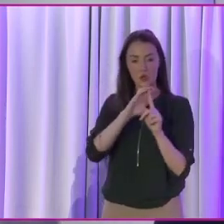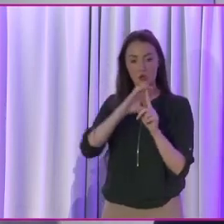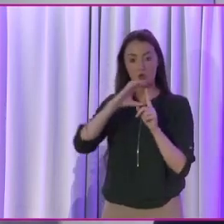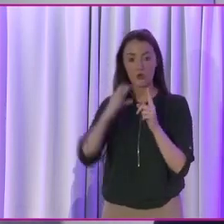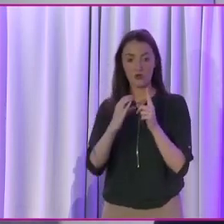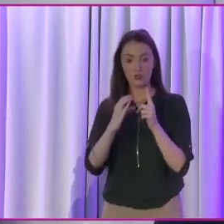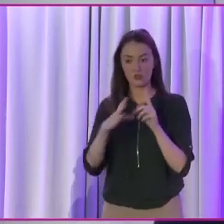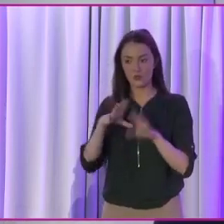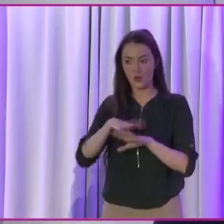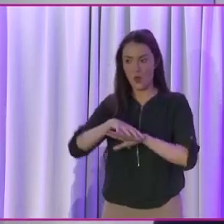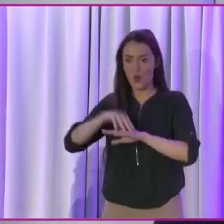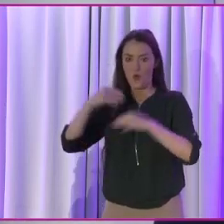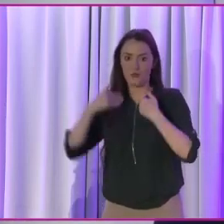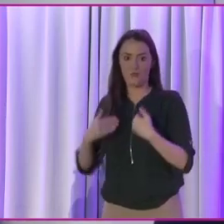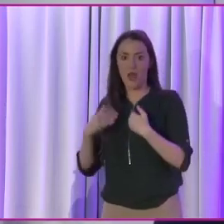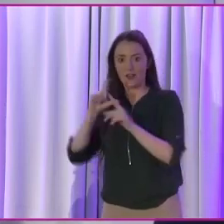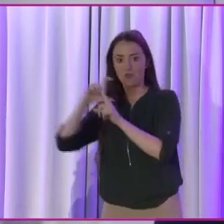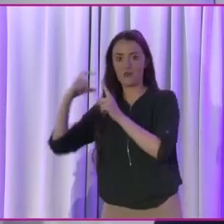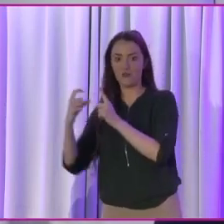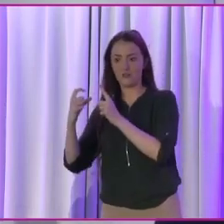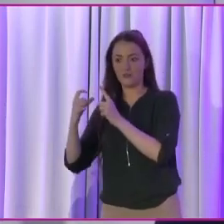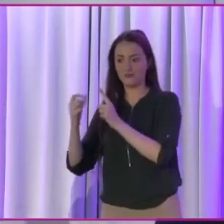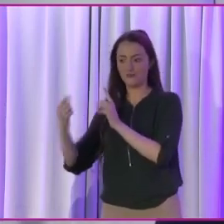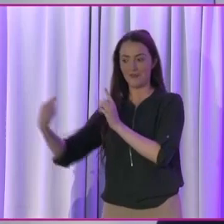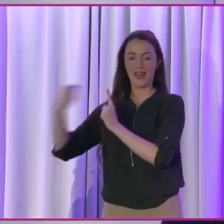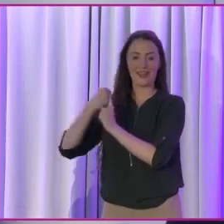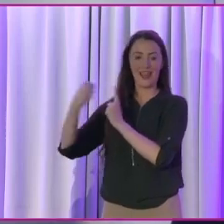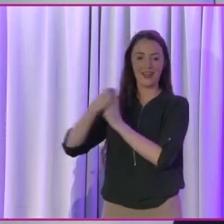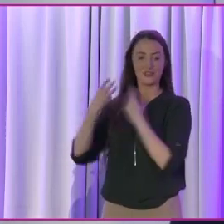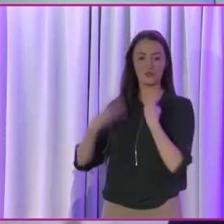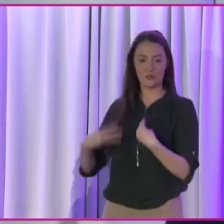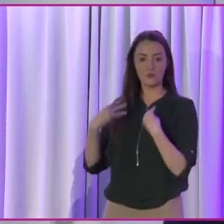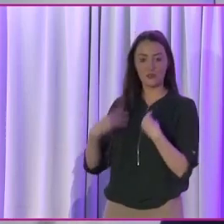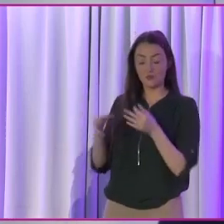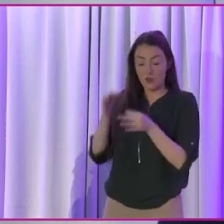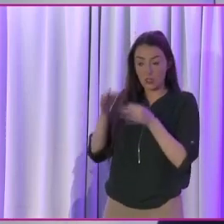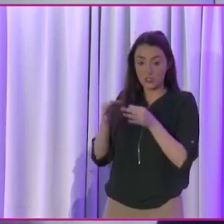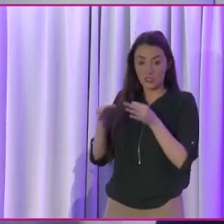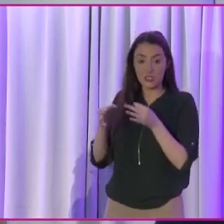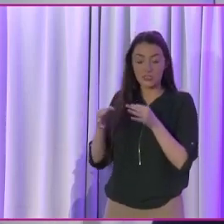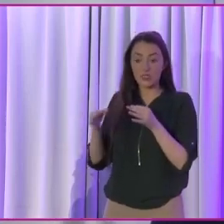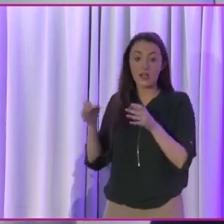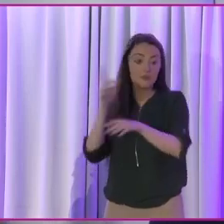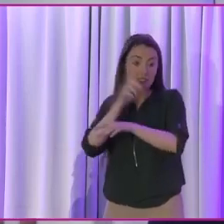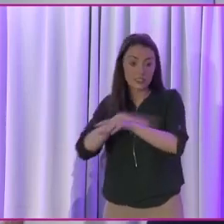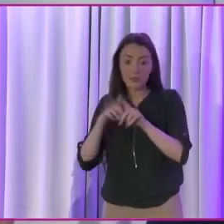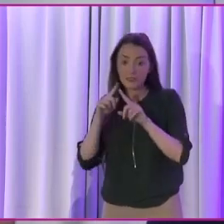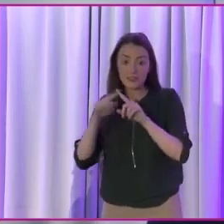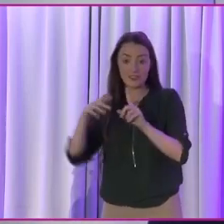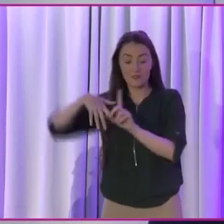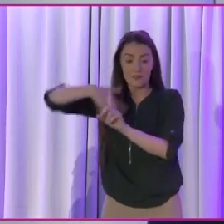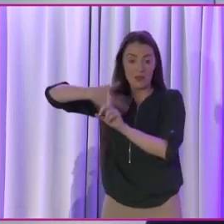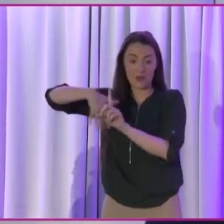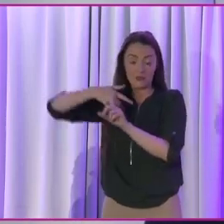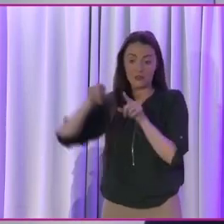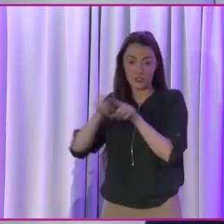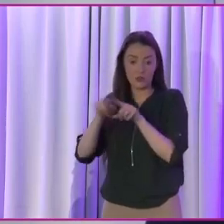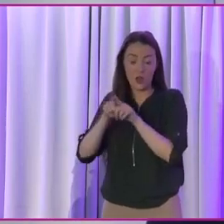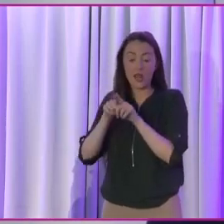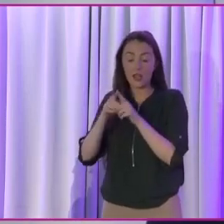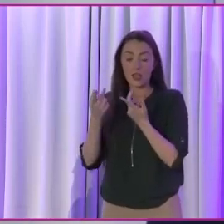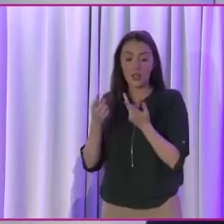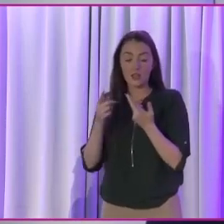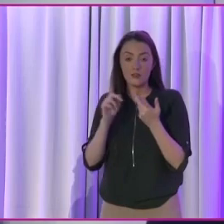old boys culture that tends to work against women in politics, but also works against people from different backgrounds, from more diverse